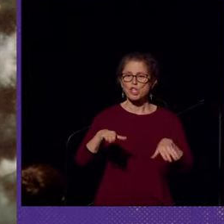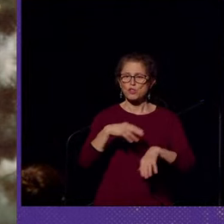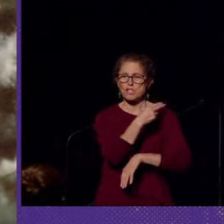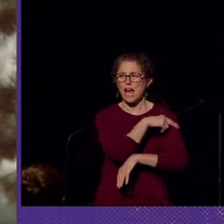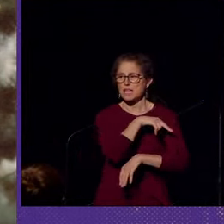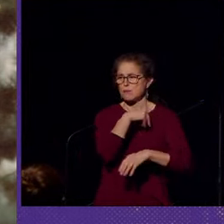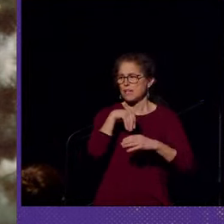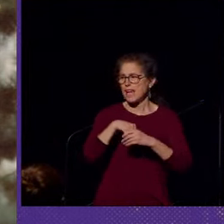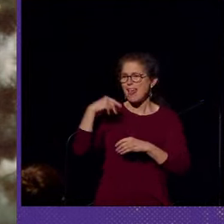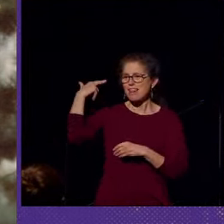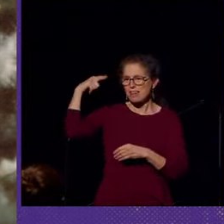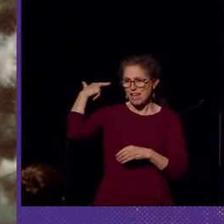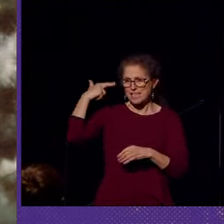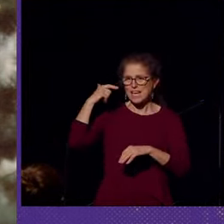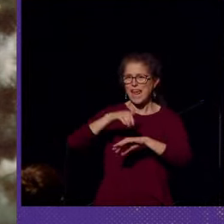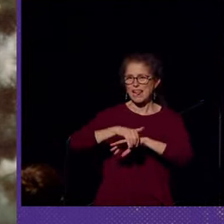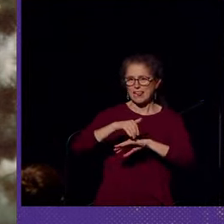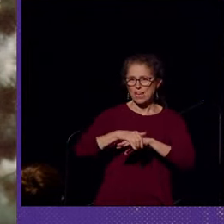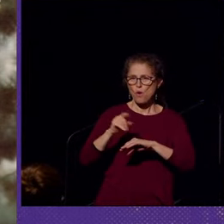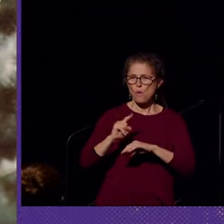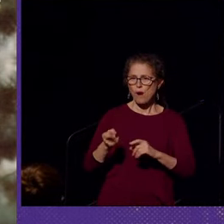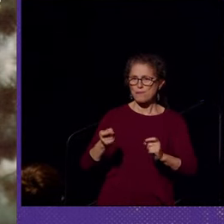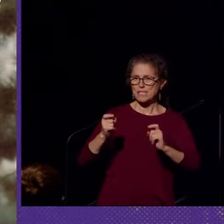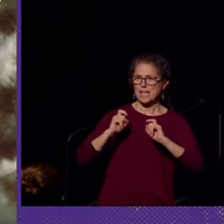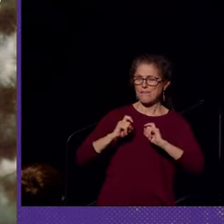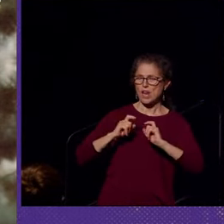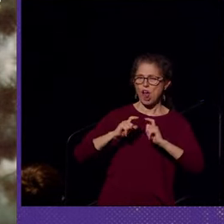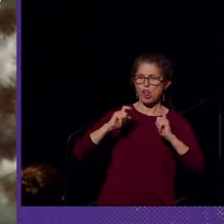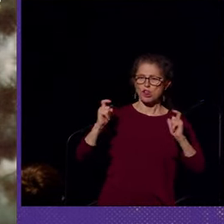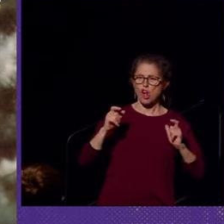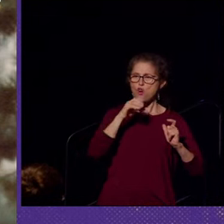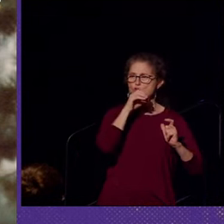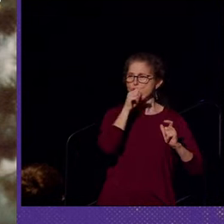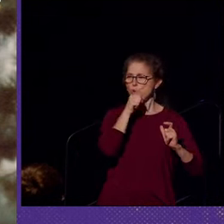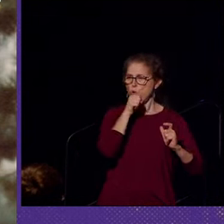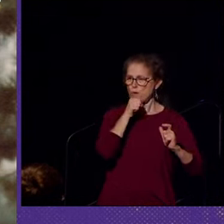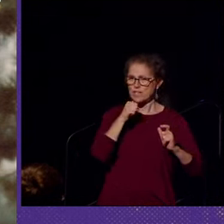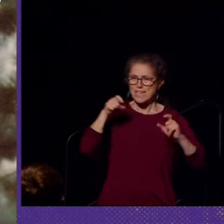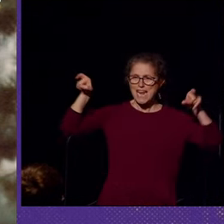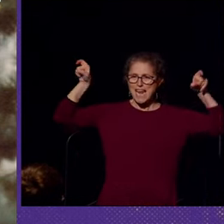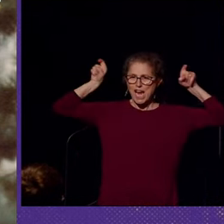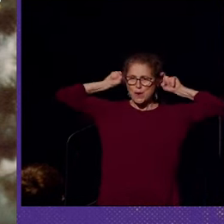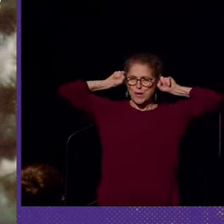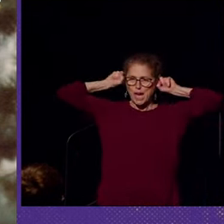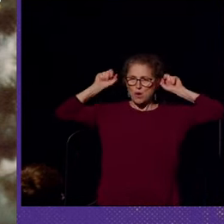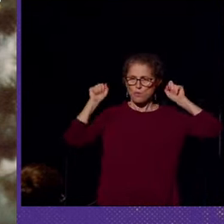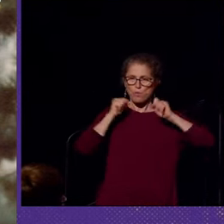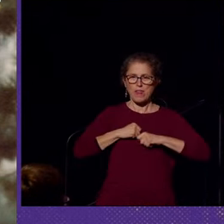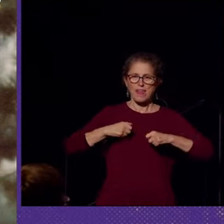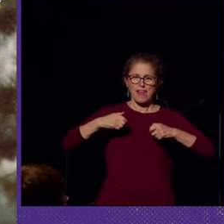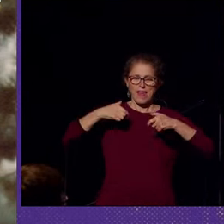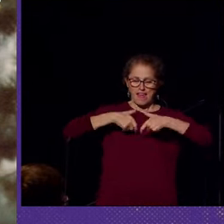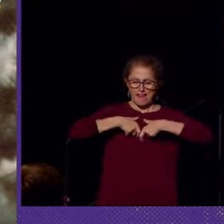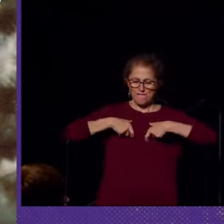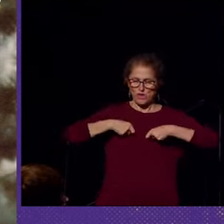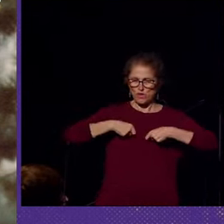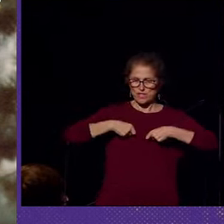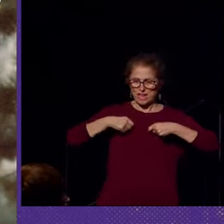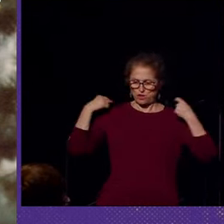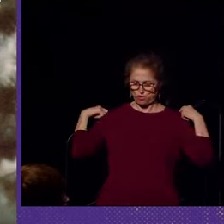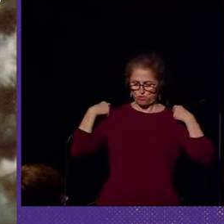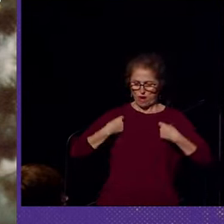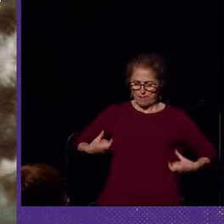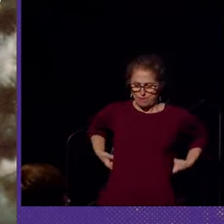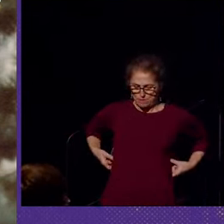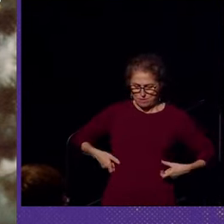London, England, where I was given a large orange hearing aid with headphones and the hearing aid was strapped in